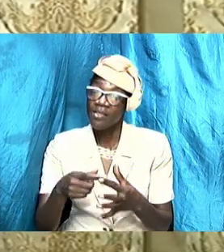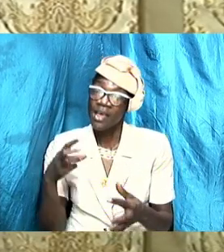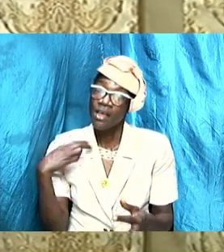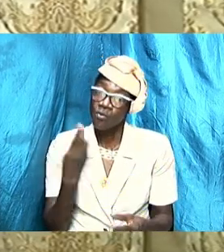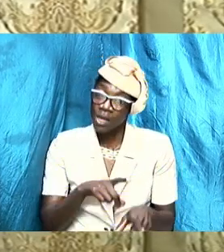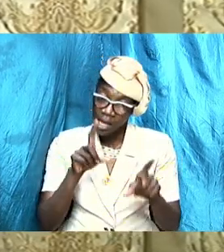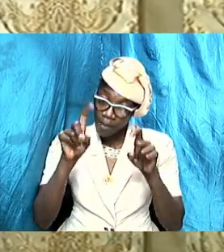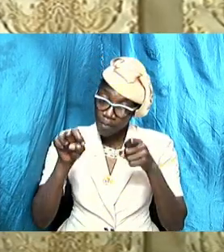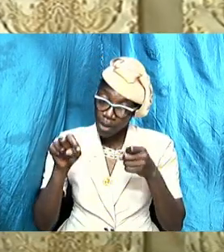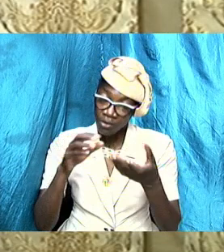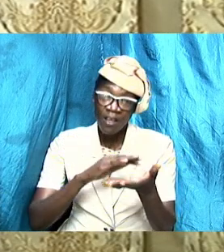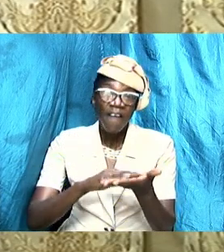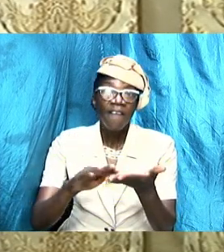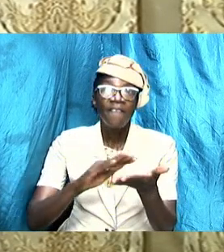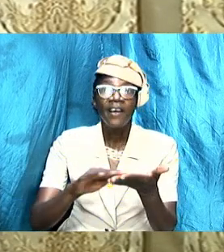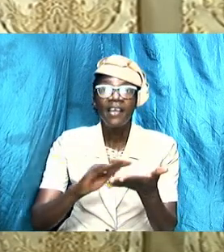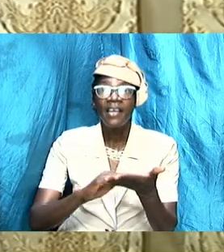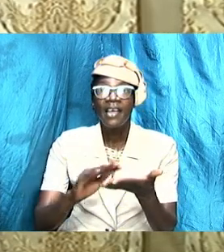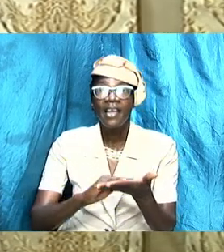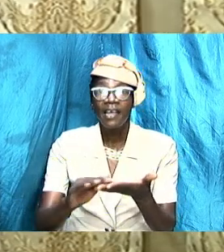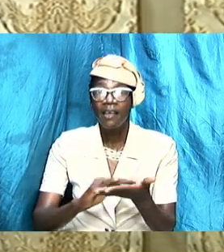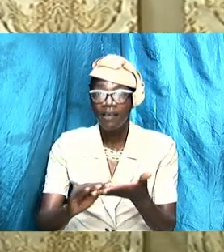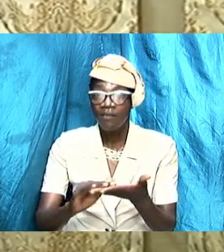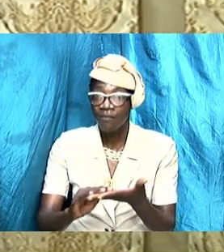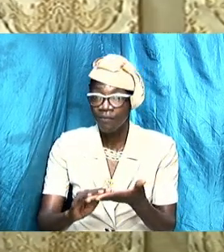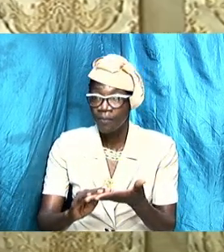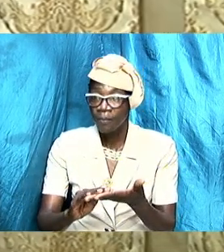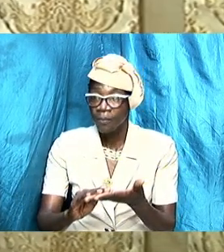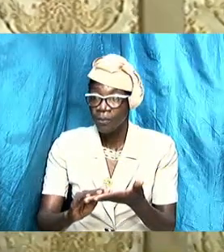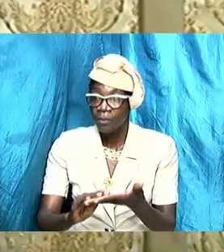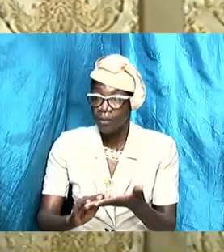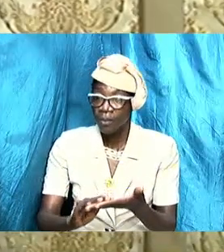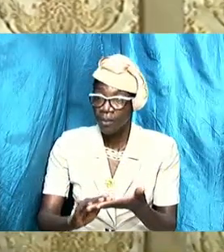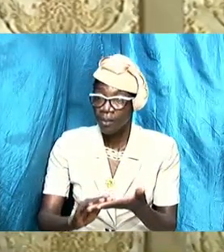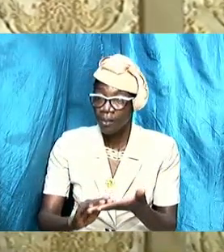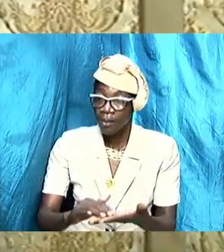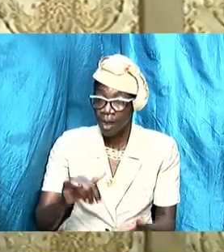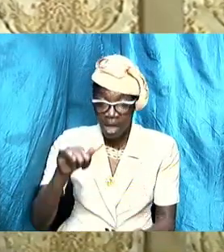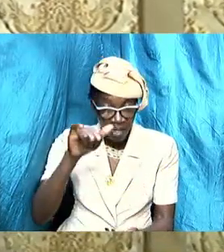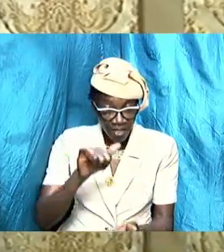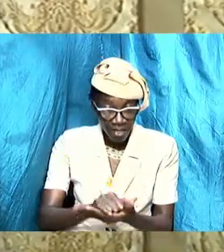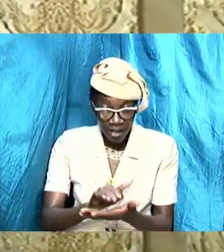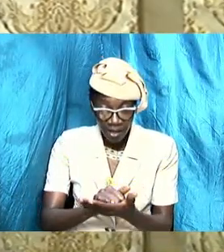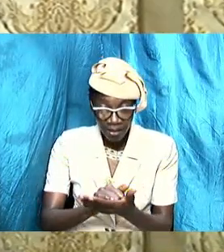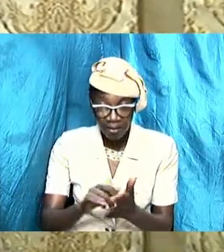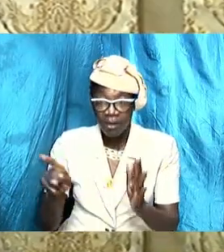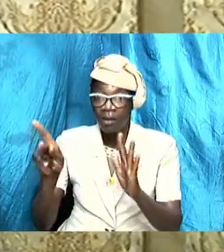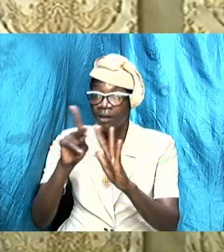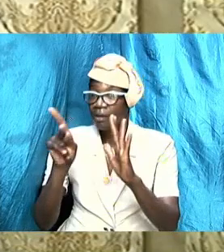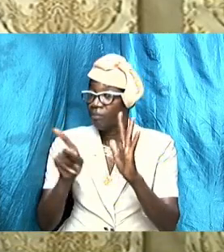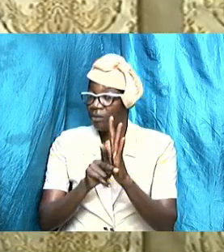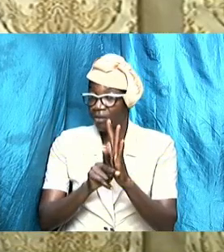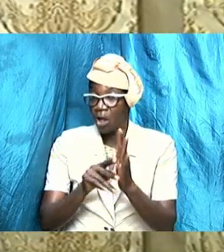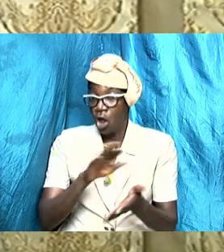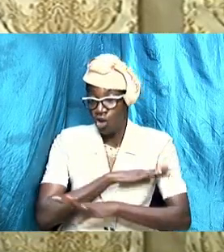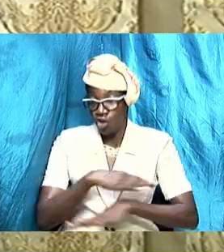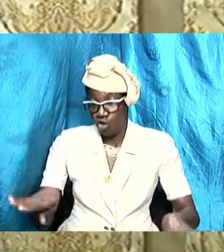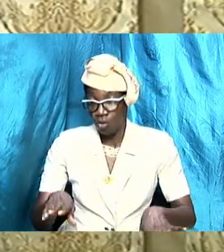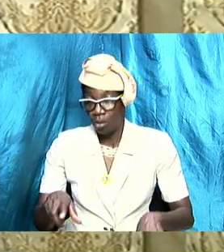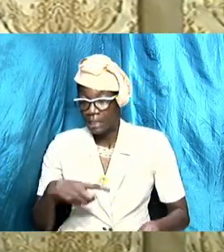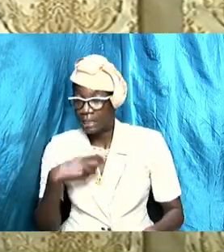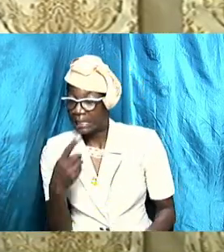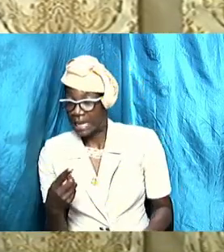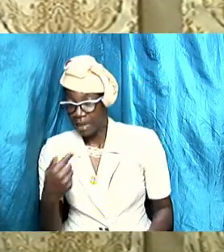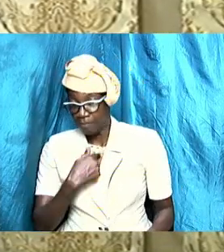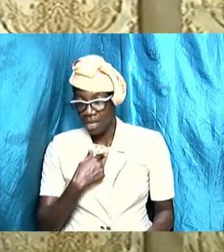forgive and that's a fundamental principle so none of us must say I cannot forgive him